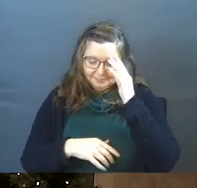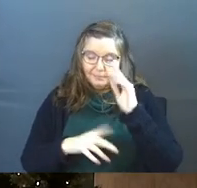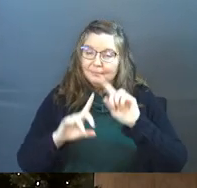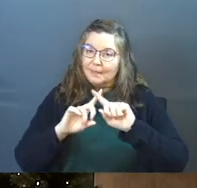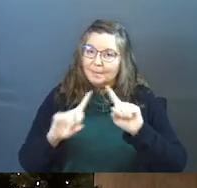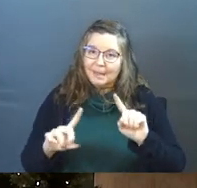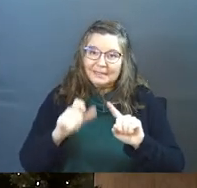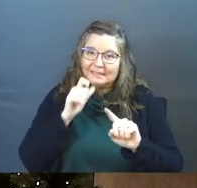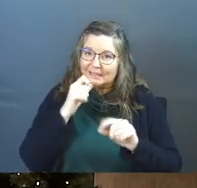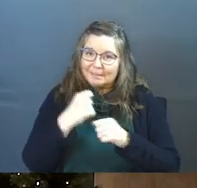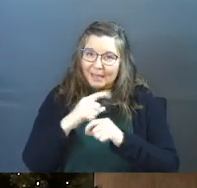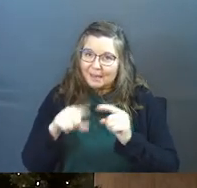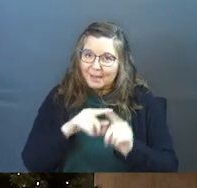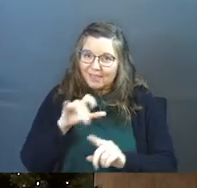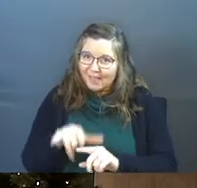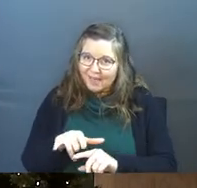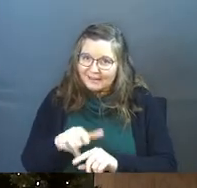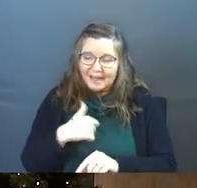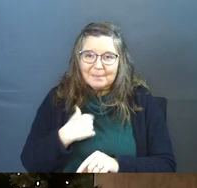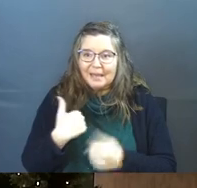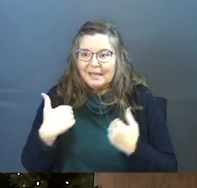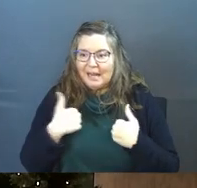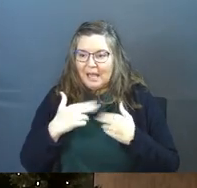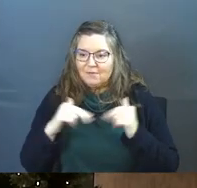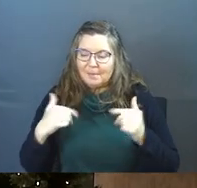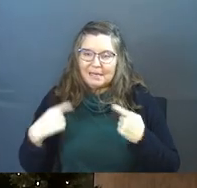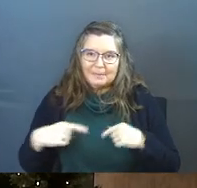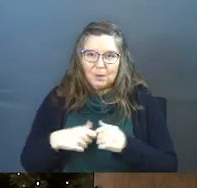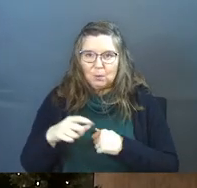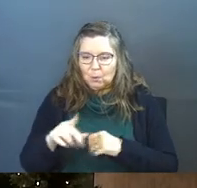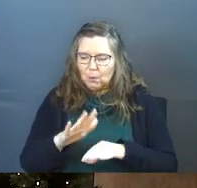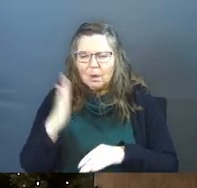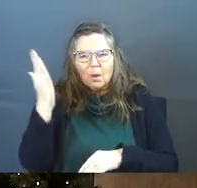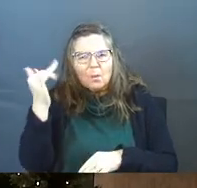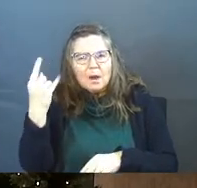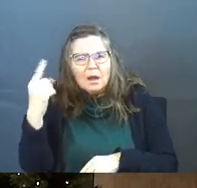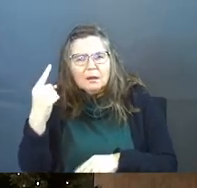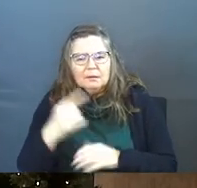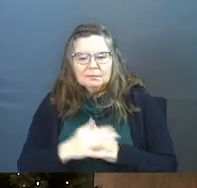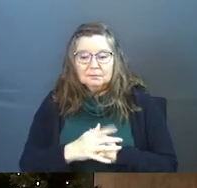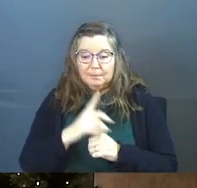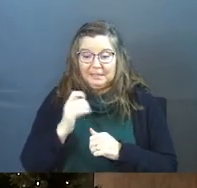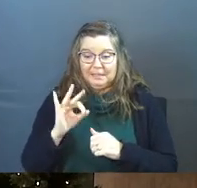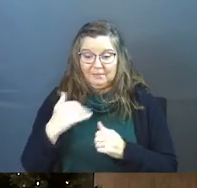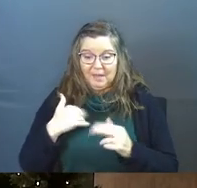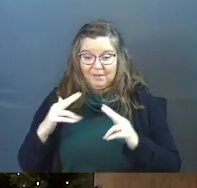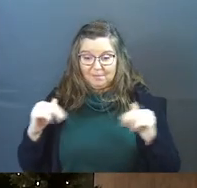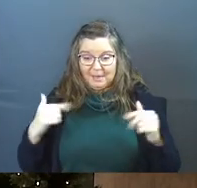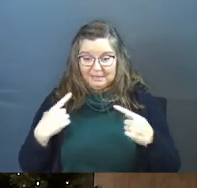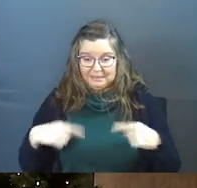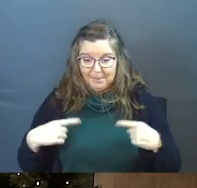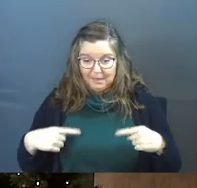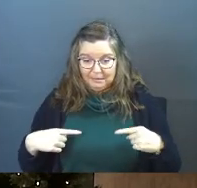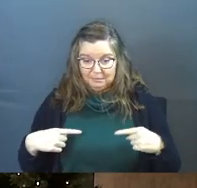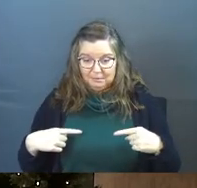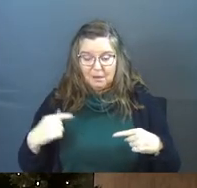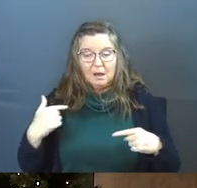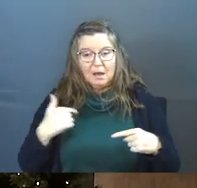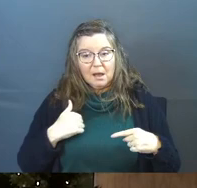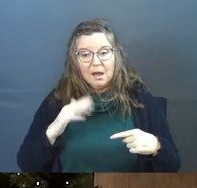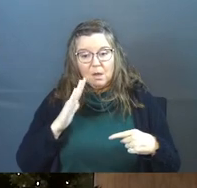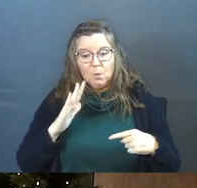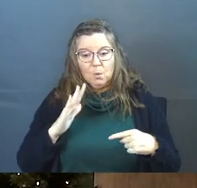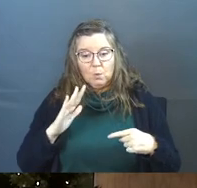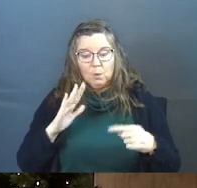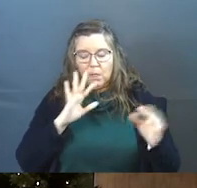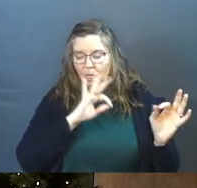But he doesn't make it about that. I'm not going to have a bacon debate with you. Why? Because if I have a bacon debate, I'm